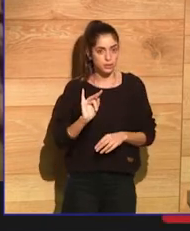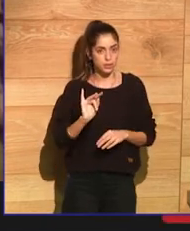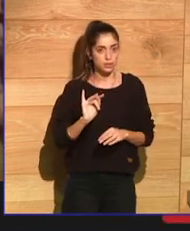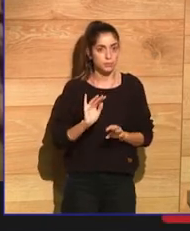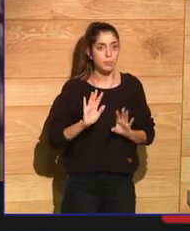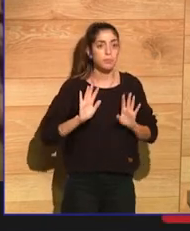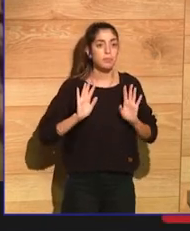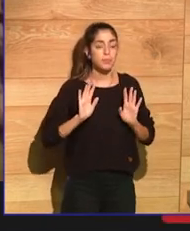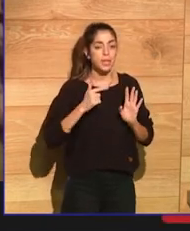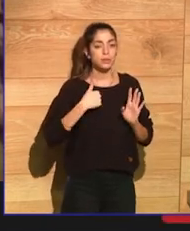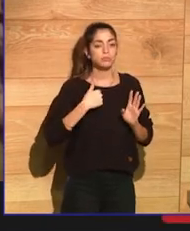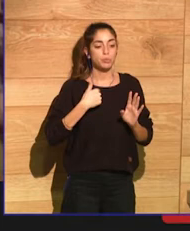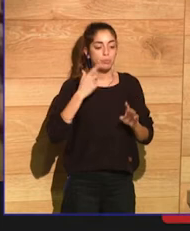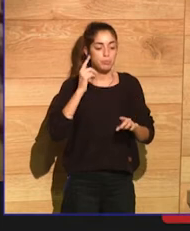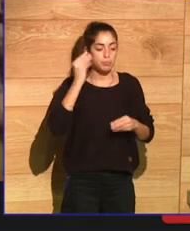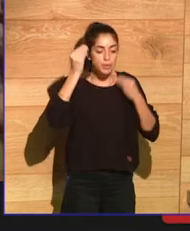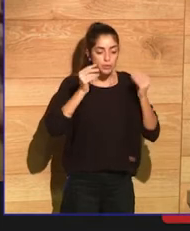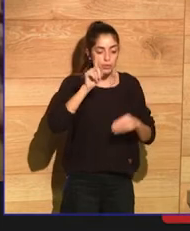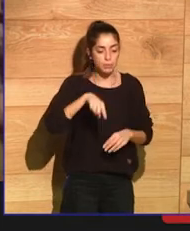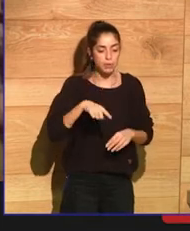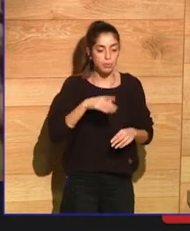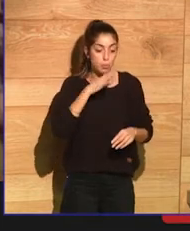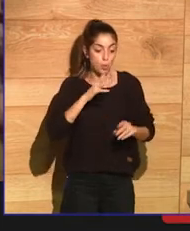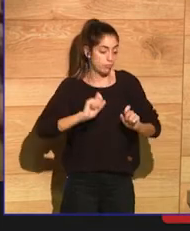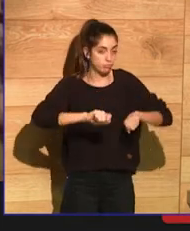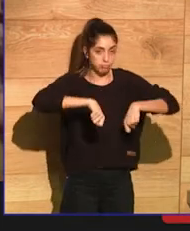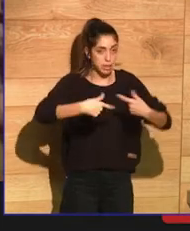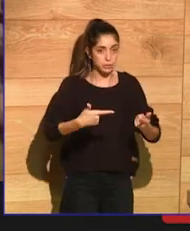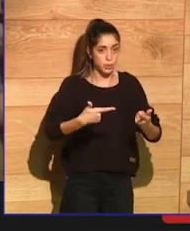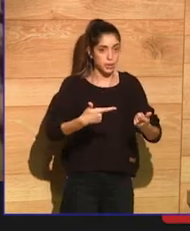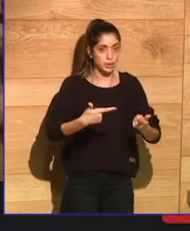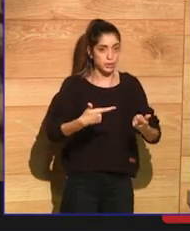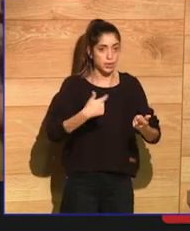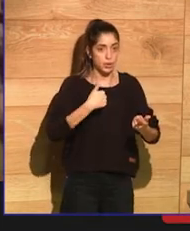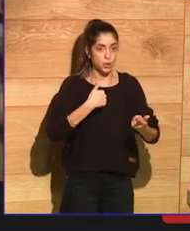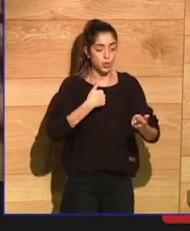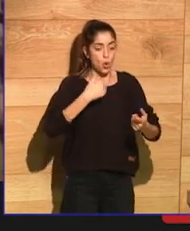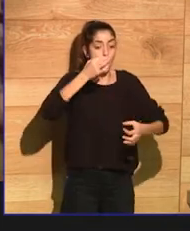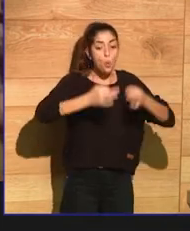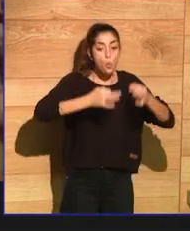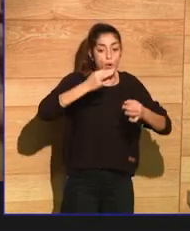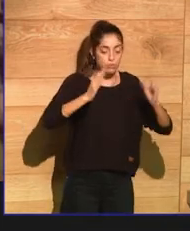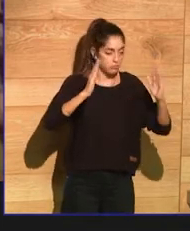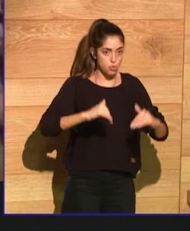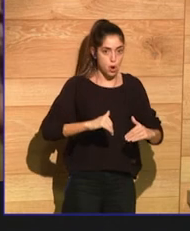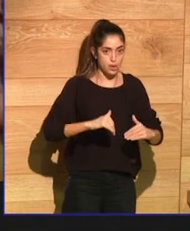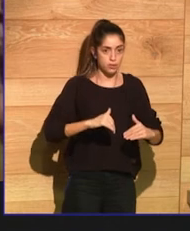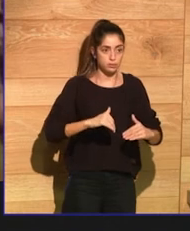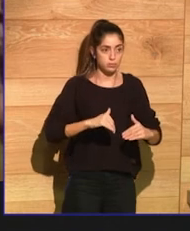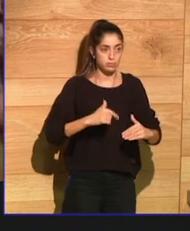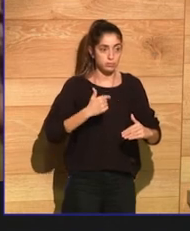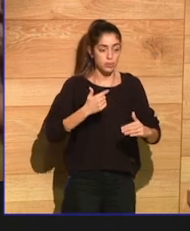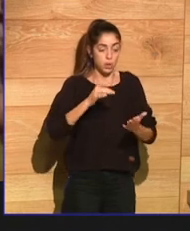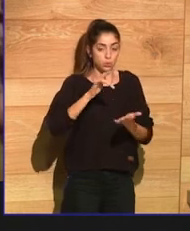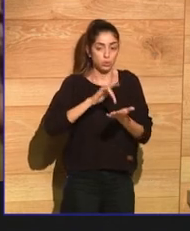write about, I don't judge my subject matter and I'm not using my subject matter